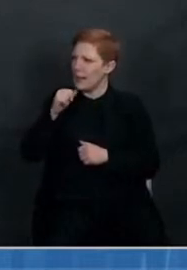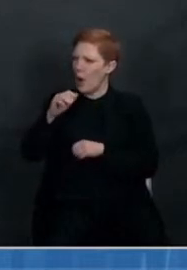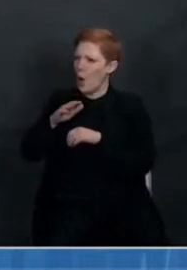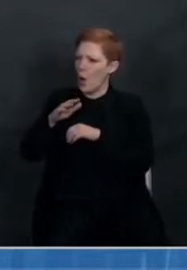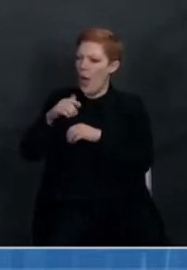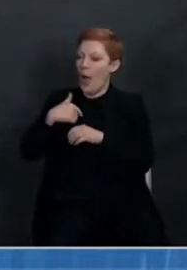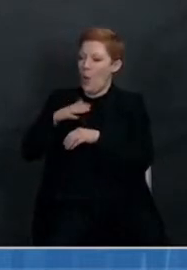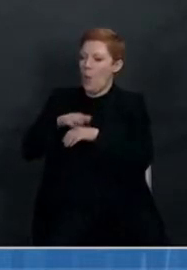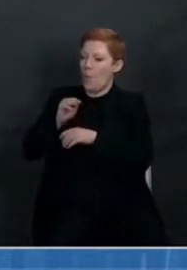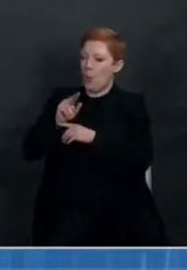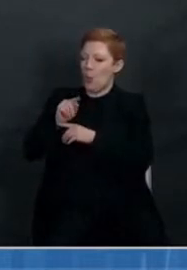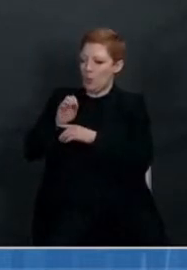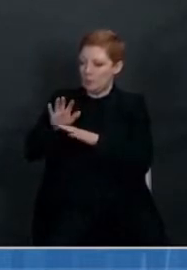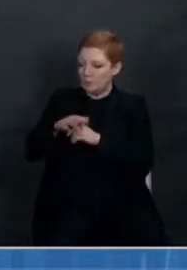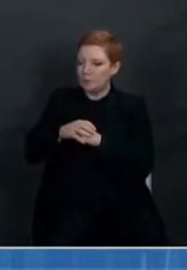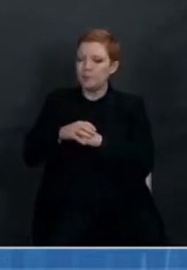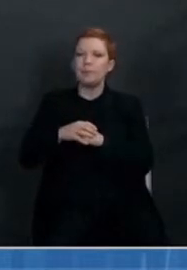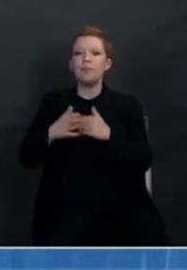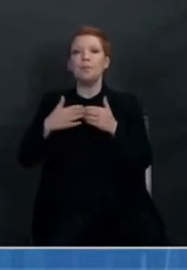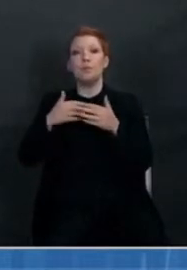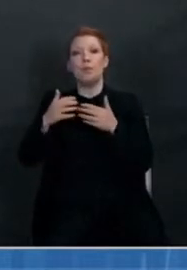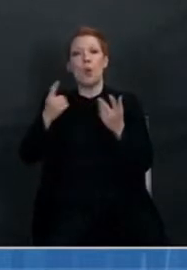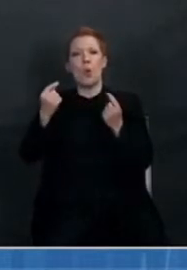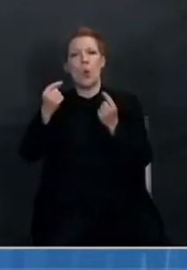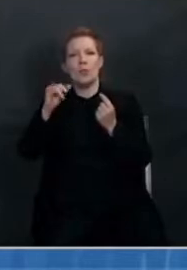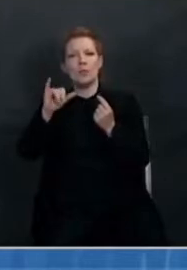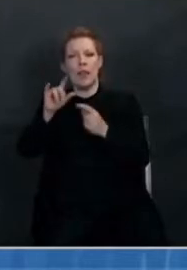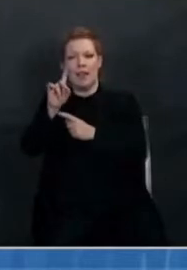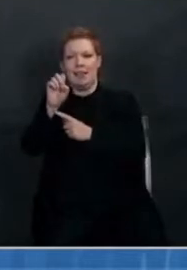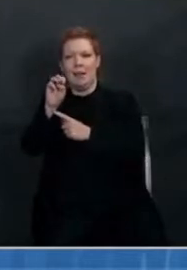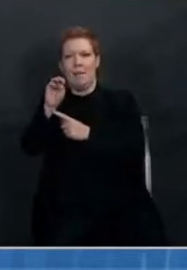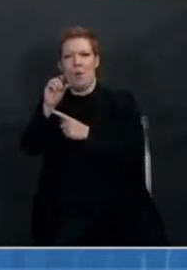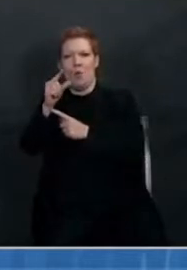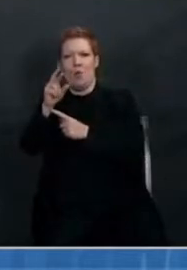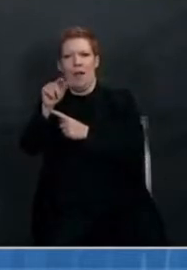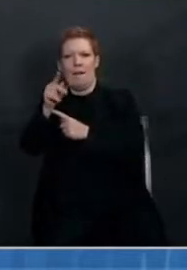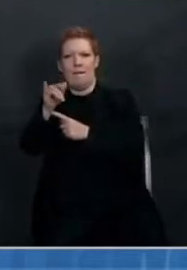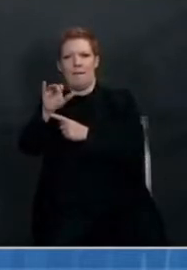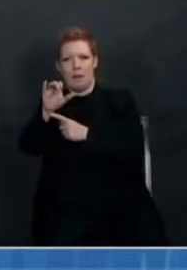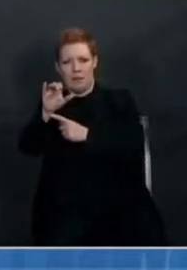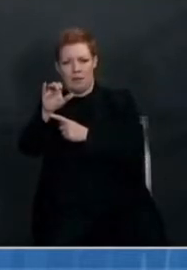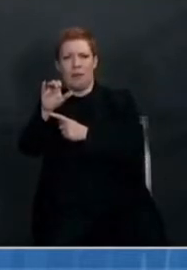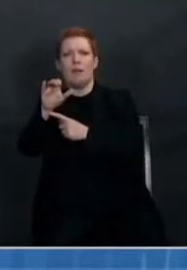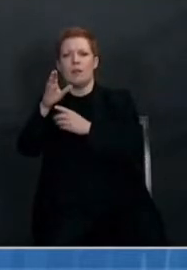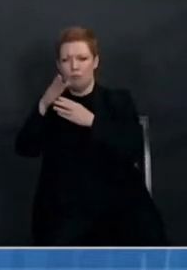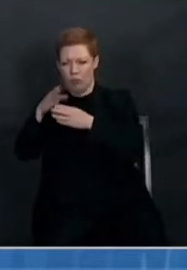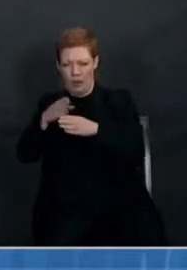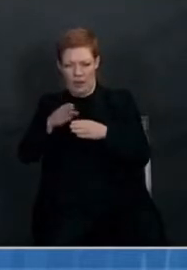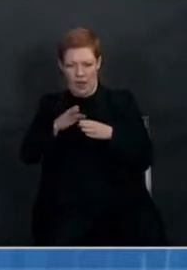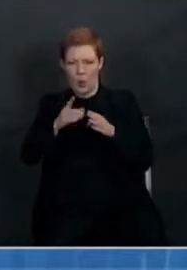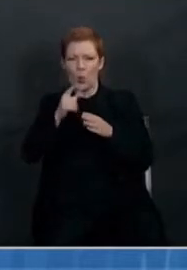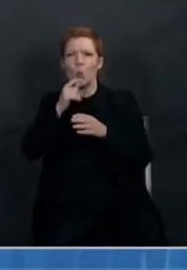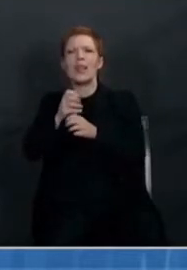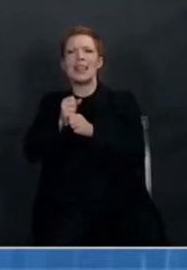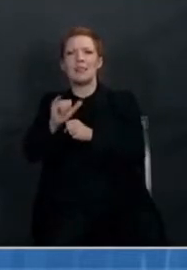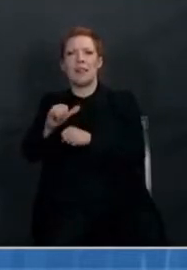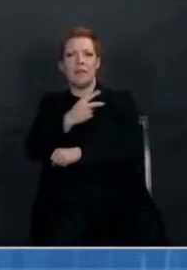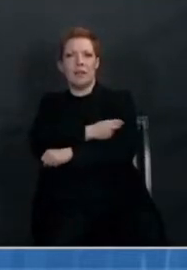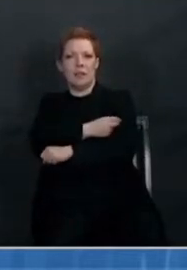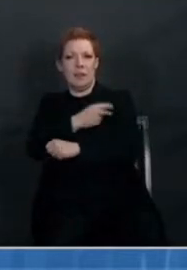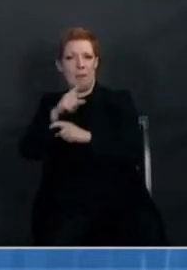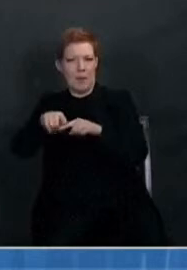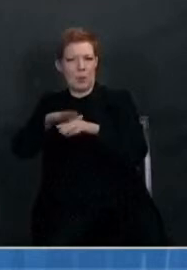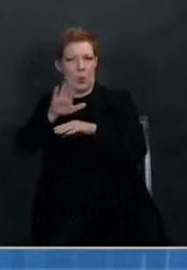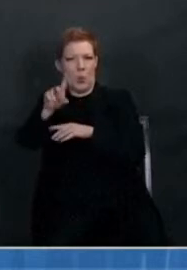what is the demographic breakdown of who is getting the vaccine based on the data that you have? And what is the federal